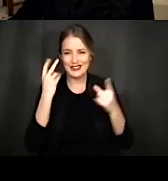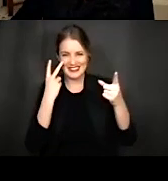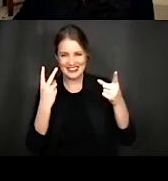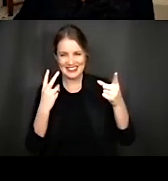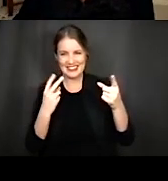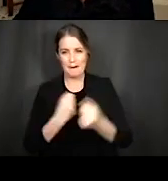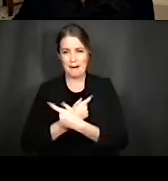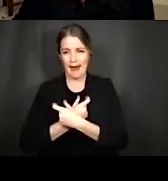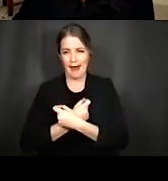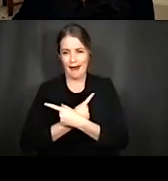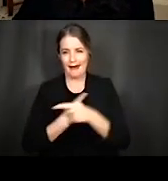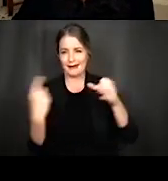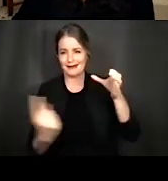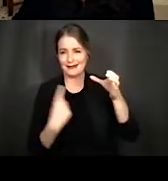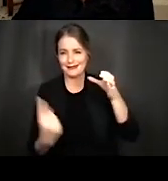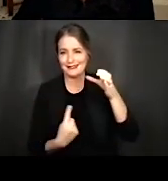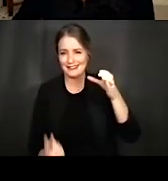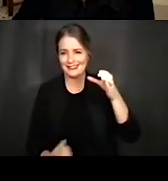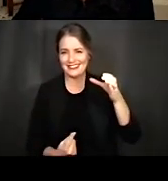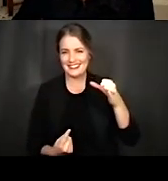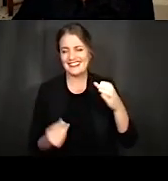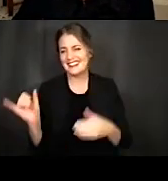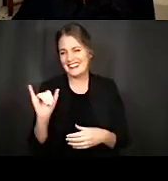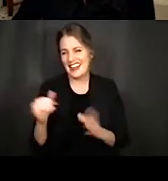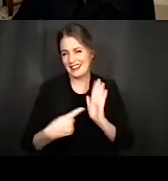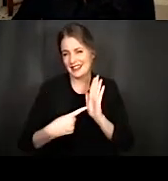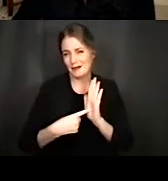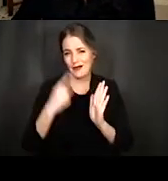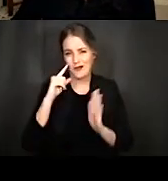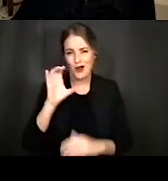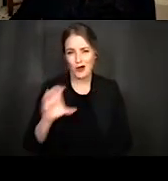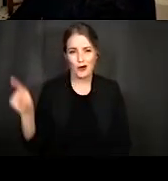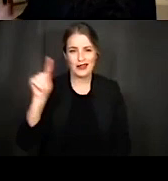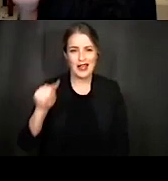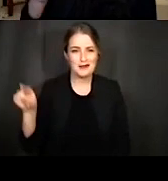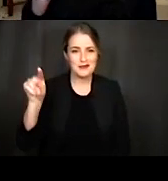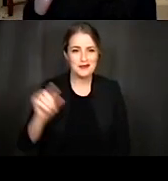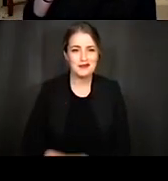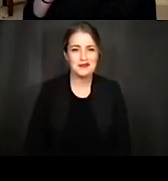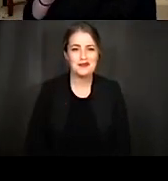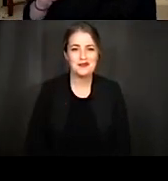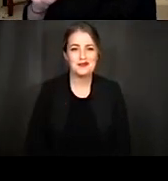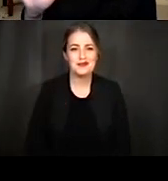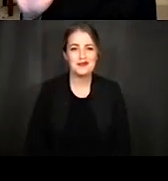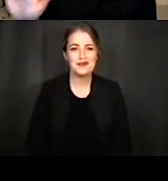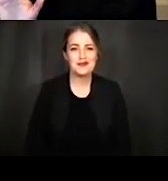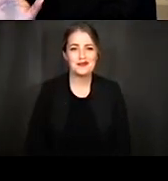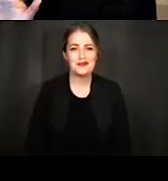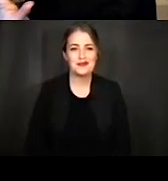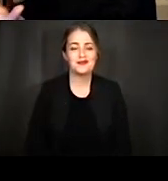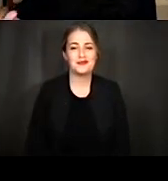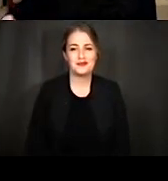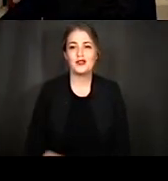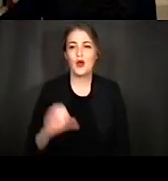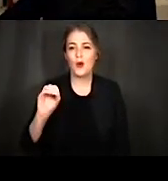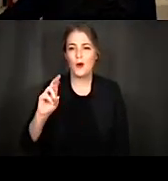find in party supply shocks, as I've got illustrated here. So if we were to imagine looking through the spiral, there would